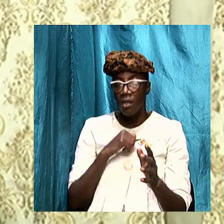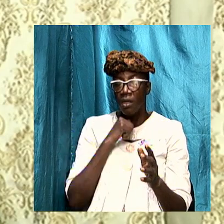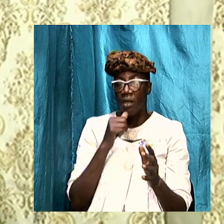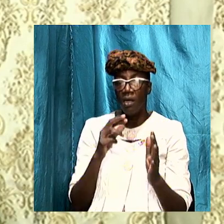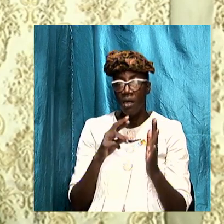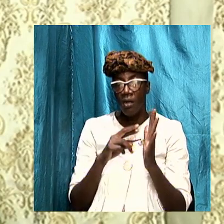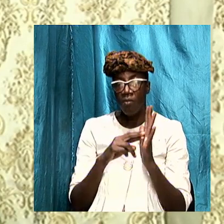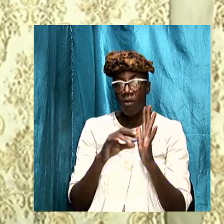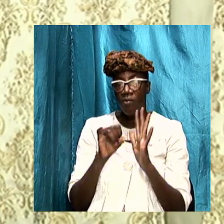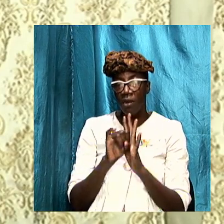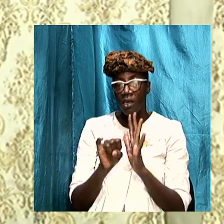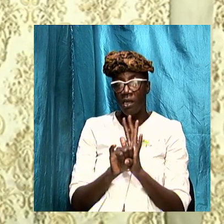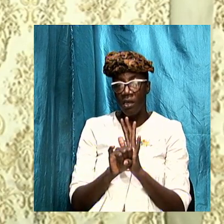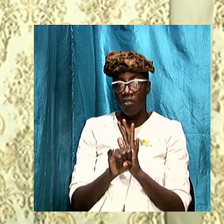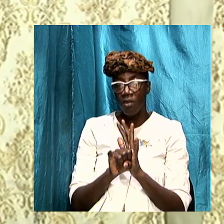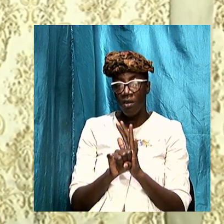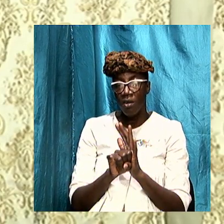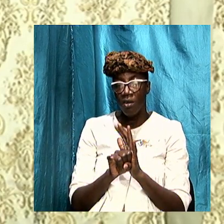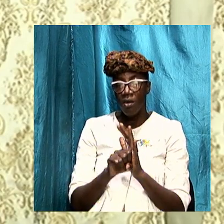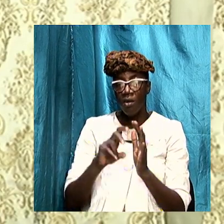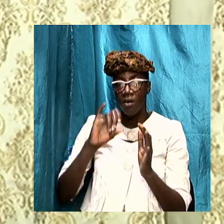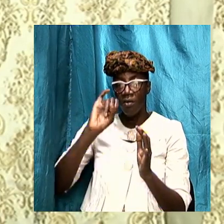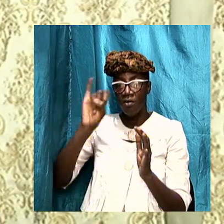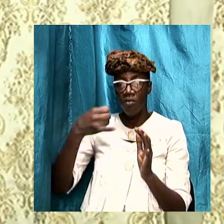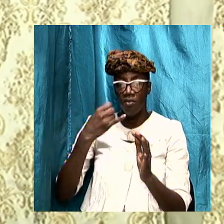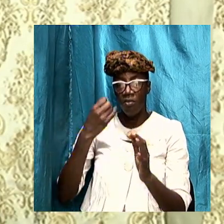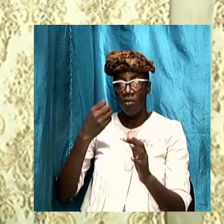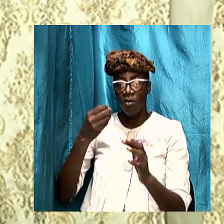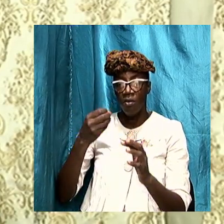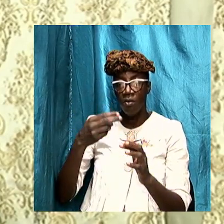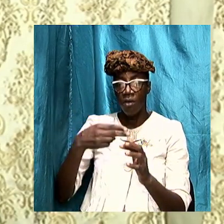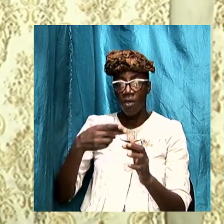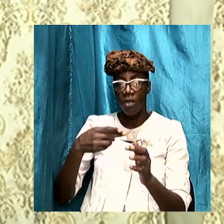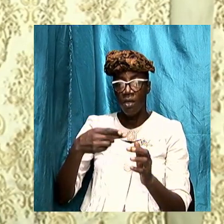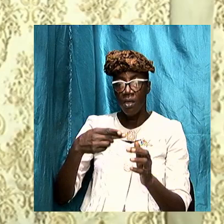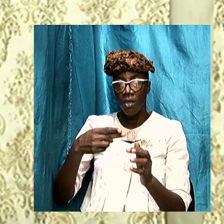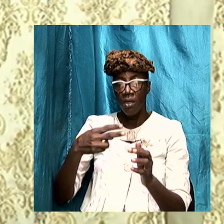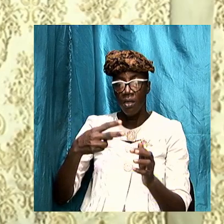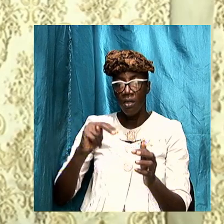revelation of Saint John as some of the